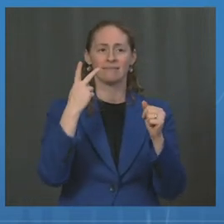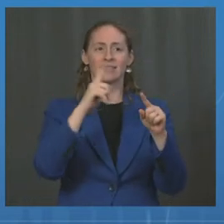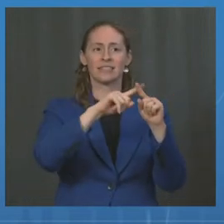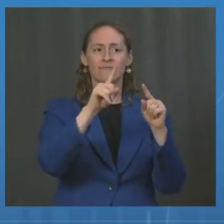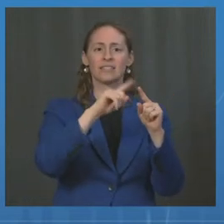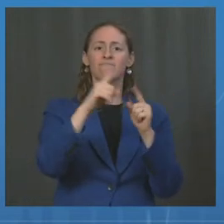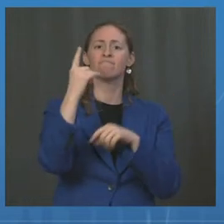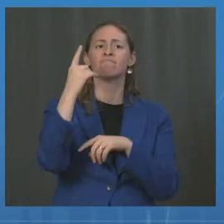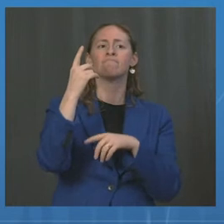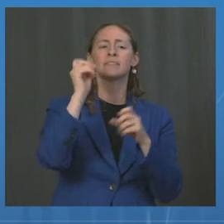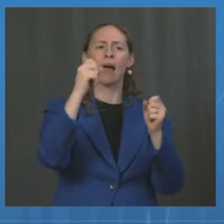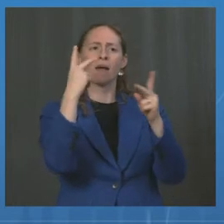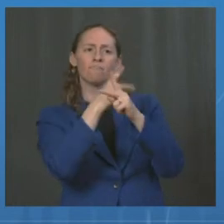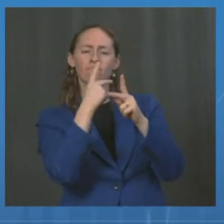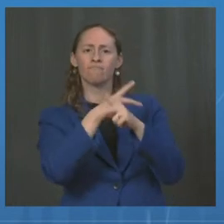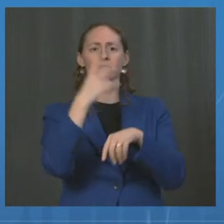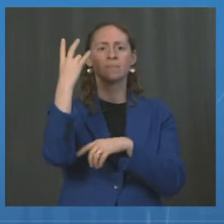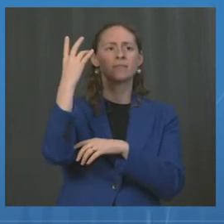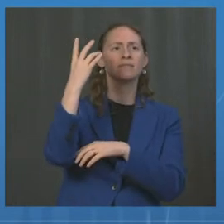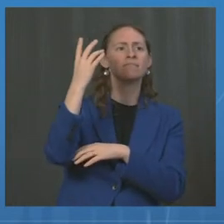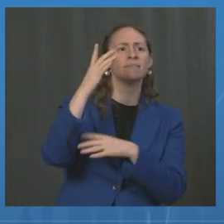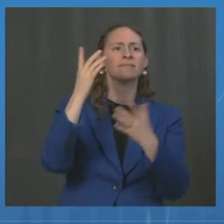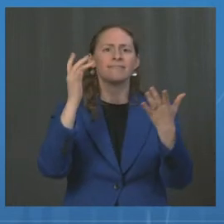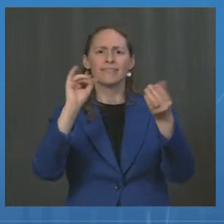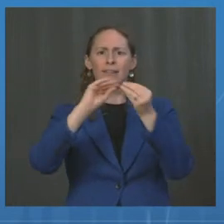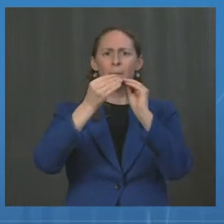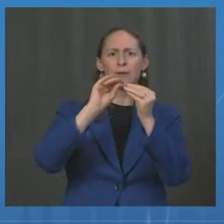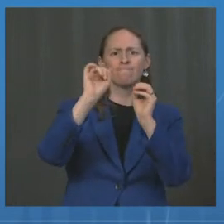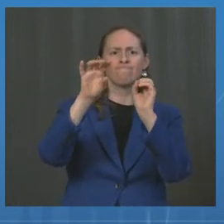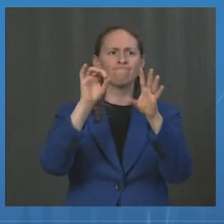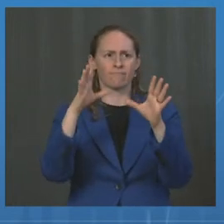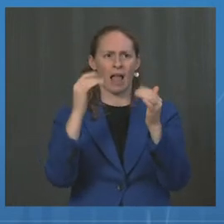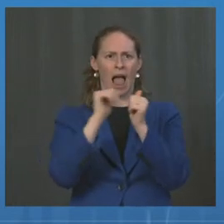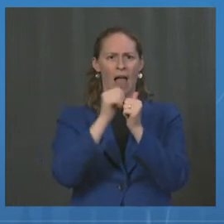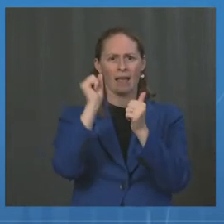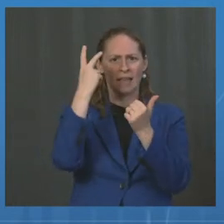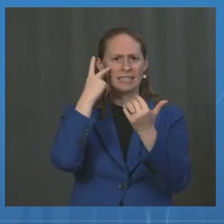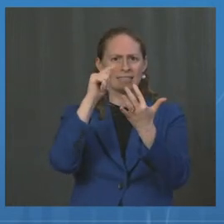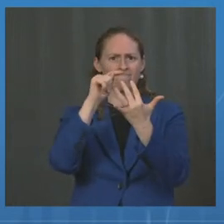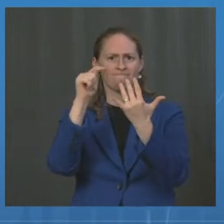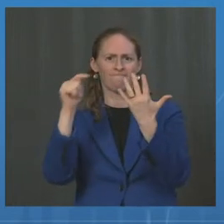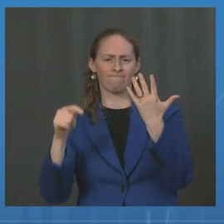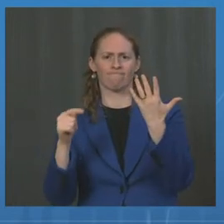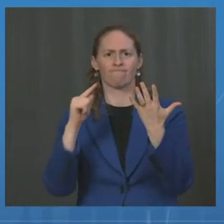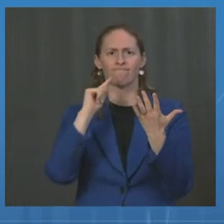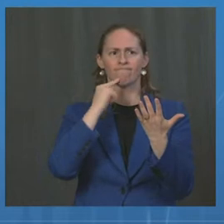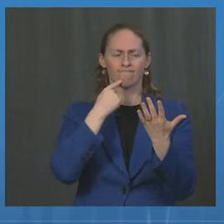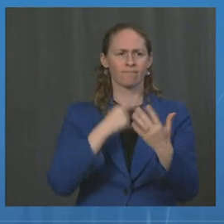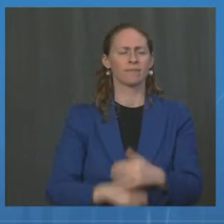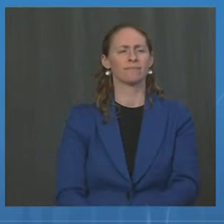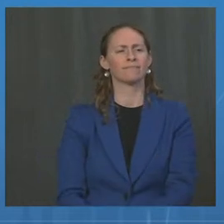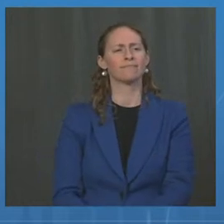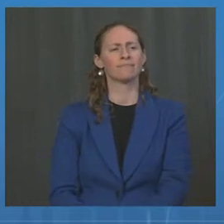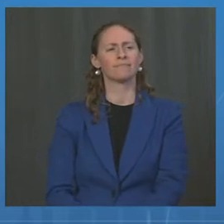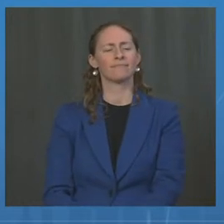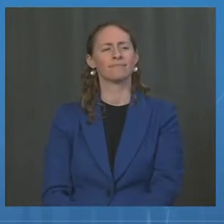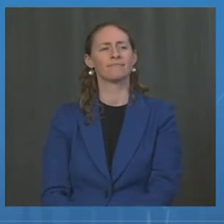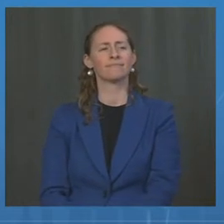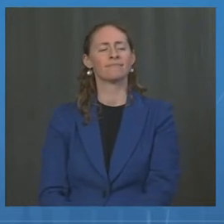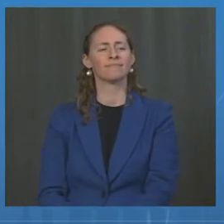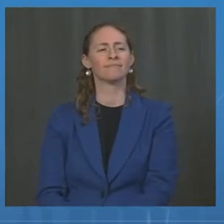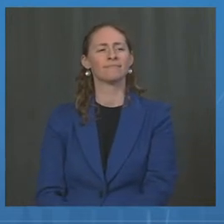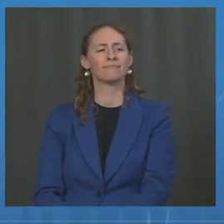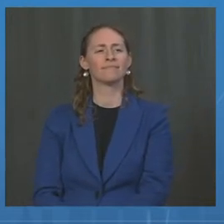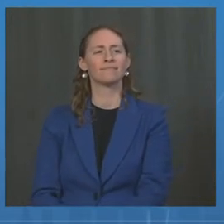or nine-fold reduction in risk. And if you eliminate the one and the two, which is probably bias